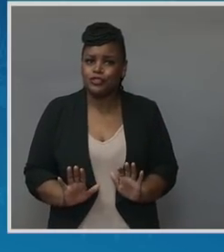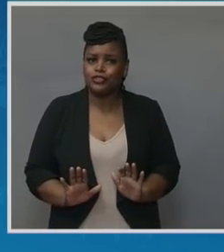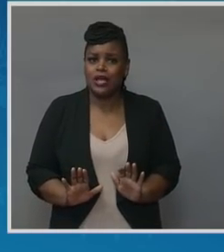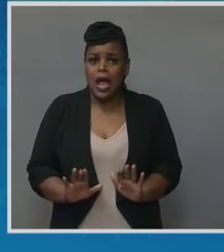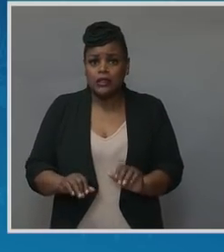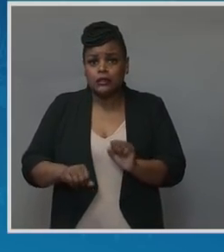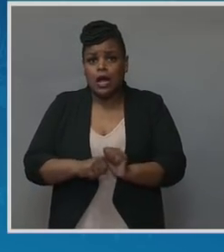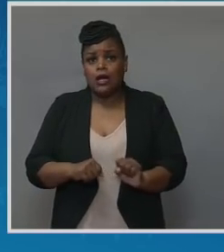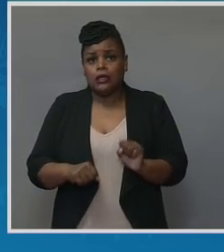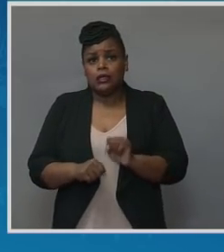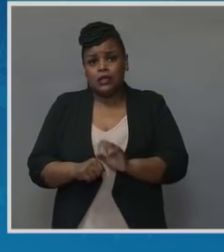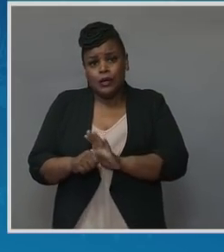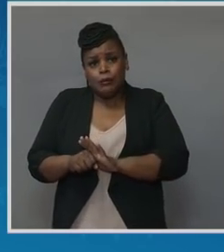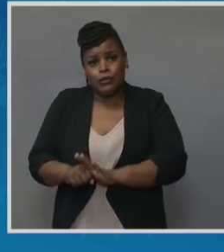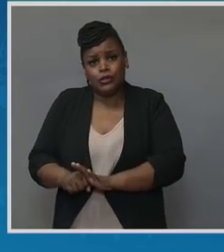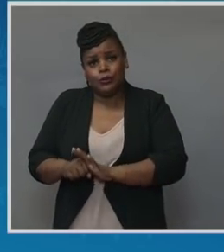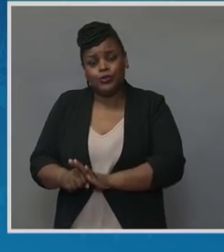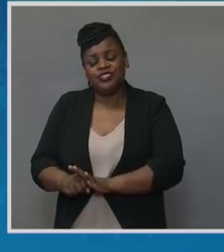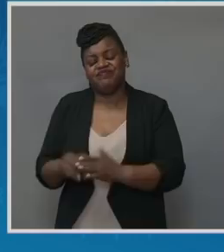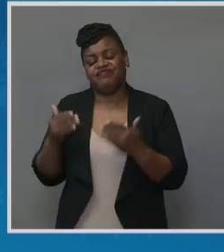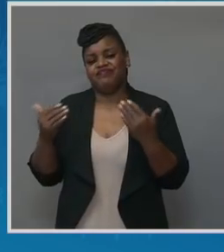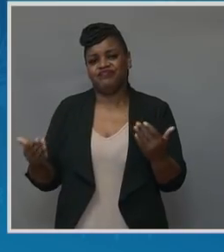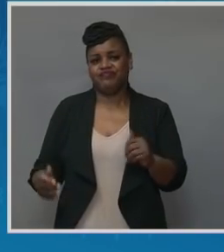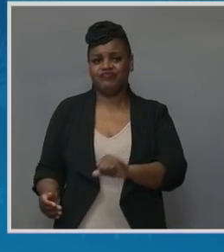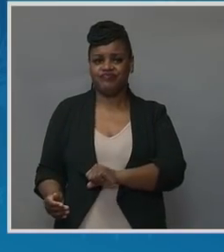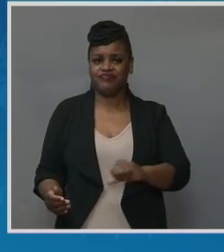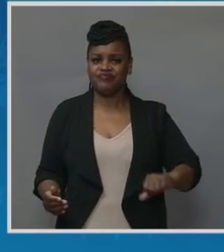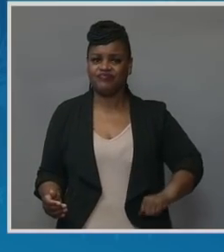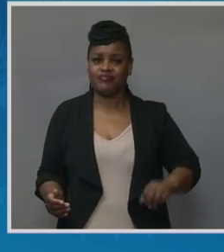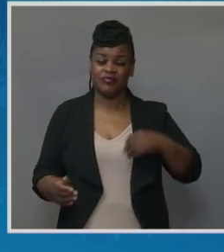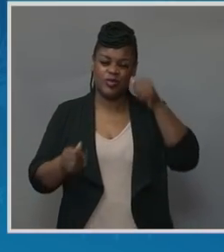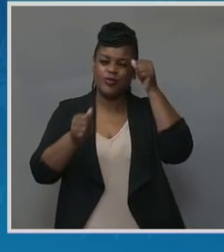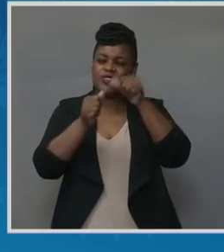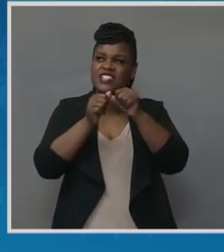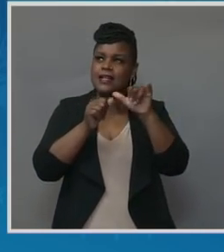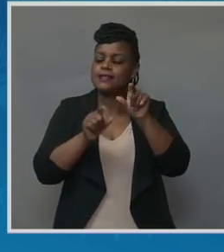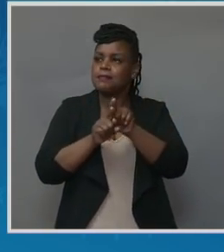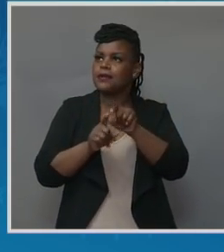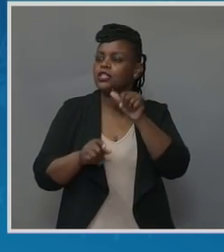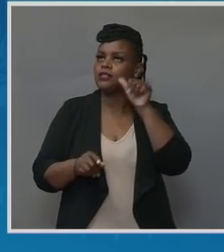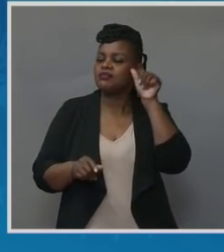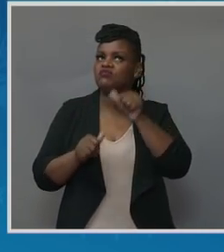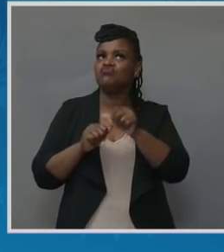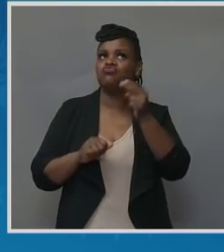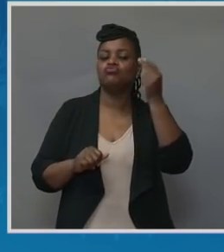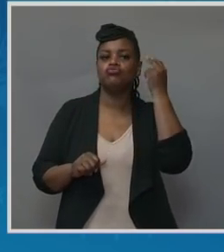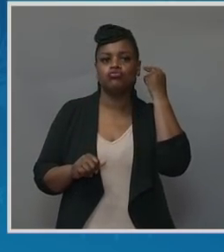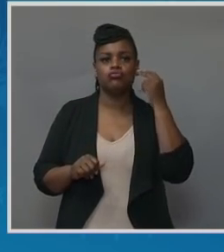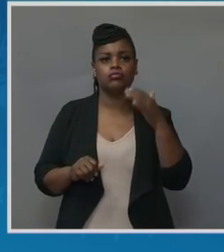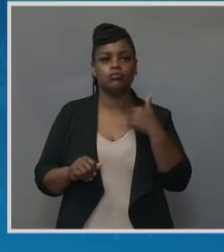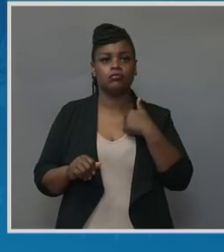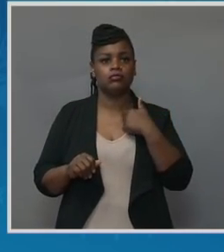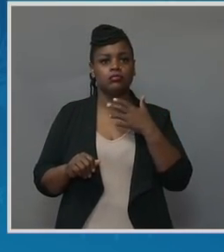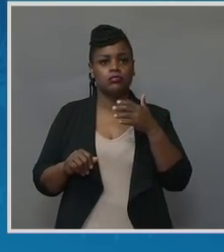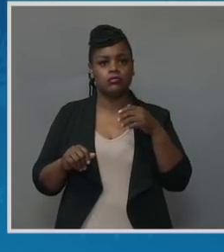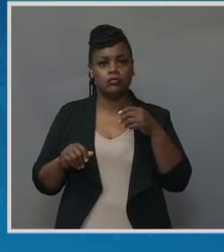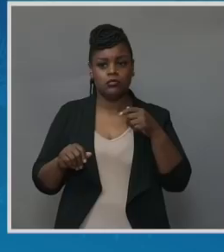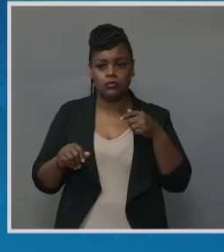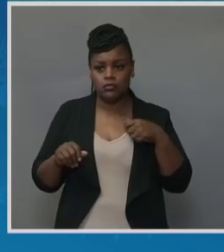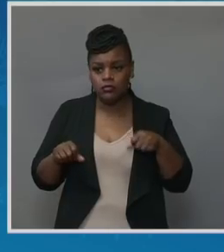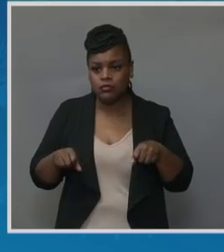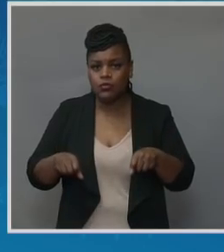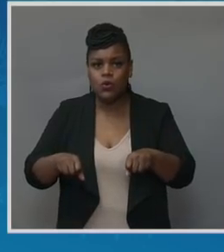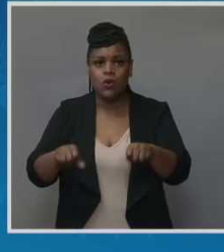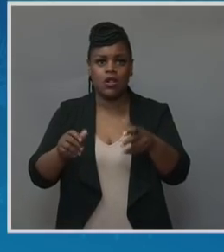a cesarean. I remember it like yesterday being rolled into the operating room, seeing the bright lights and the doctor saying